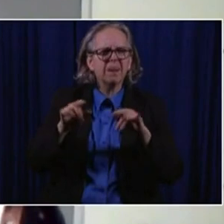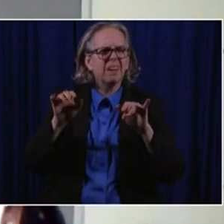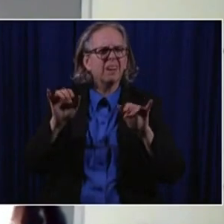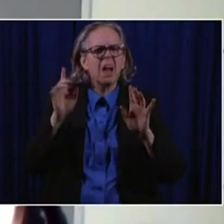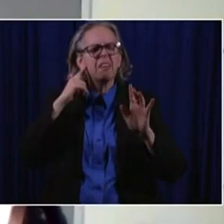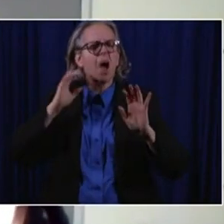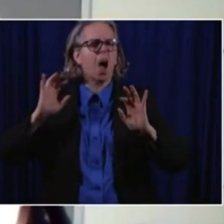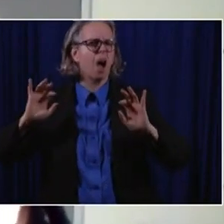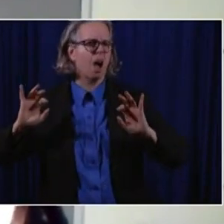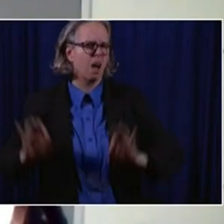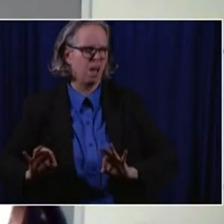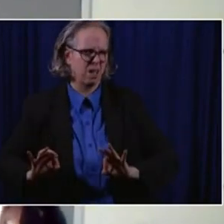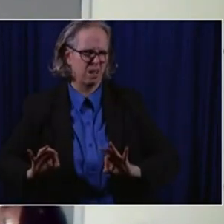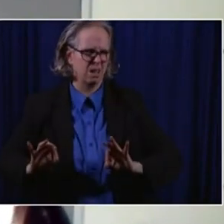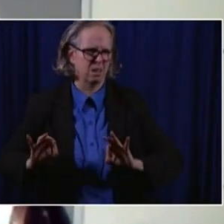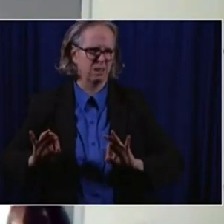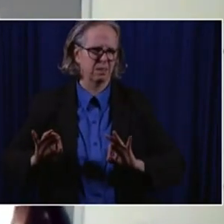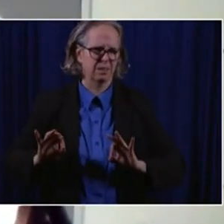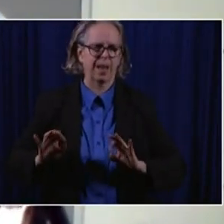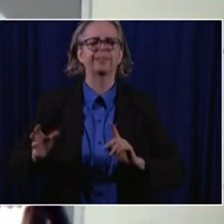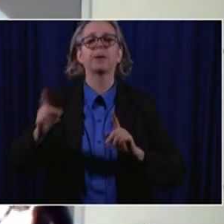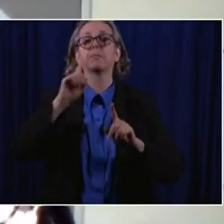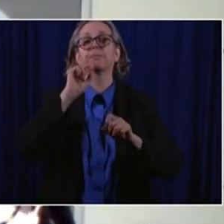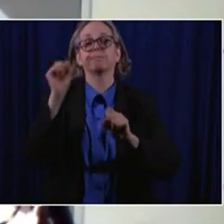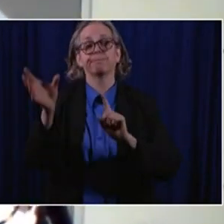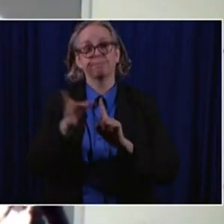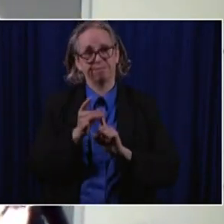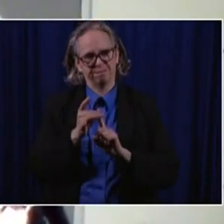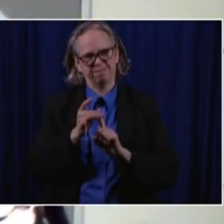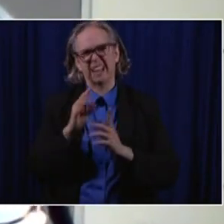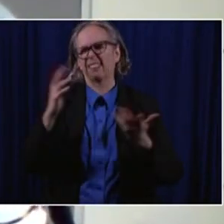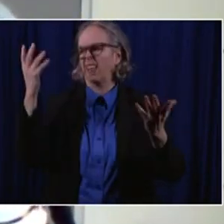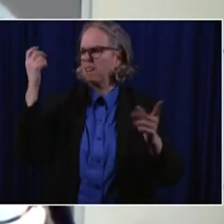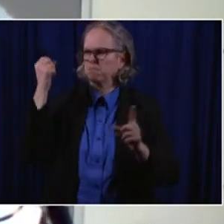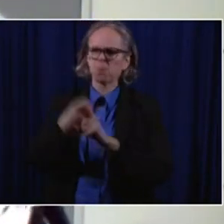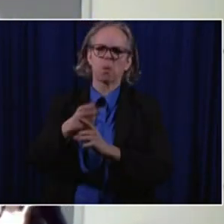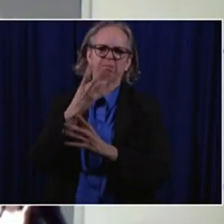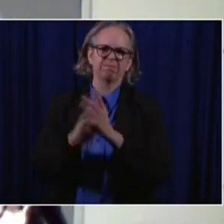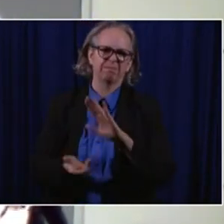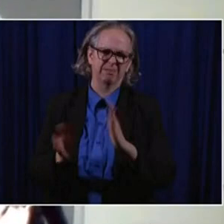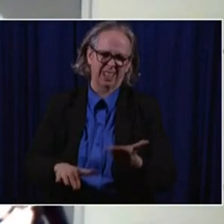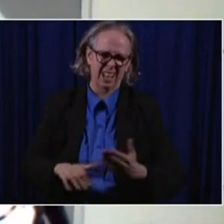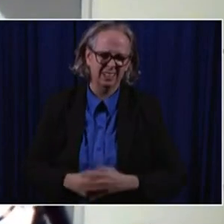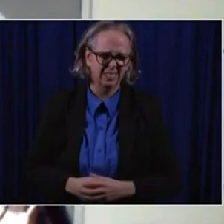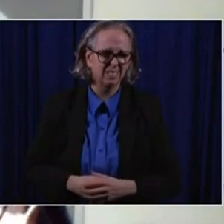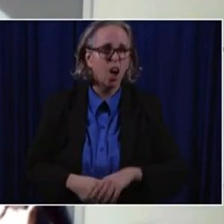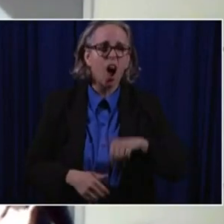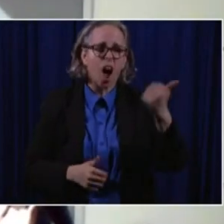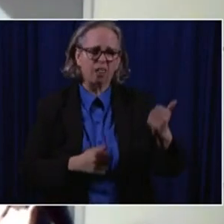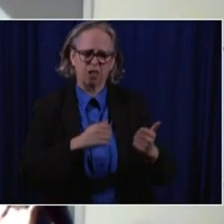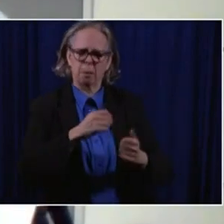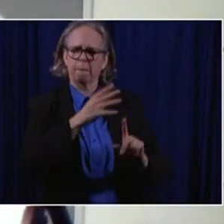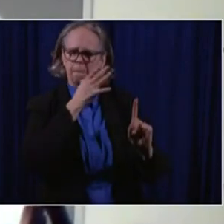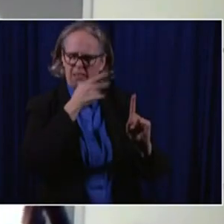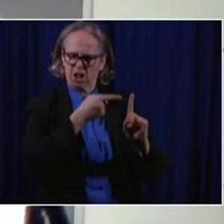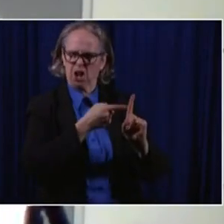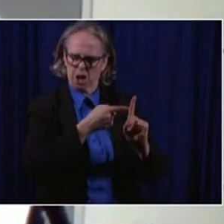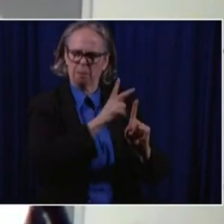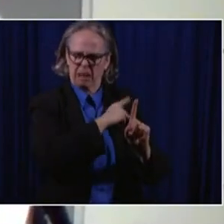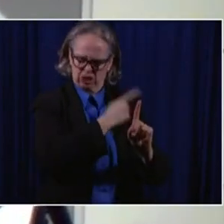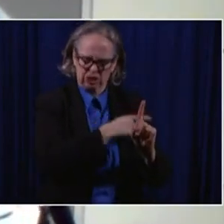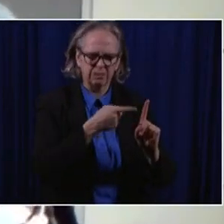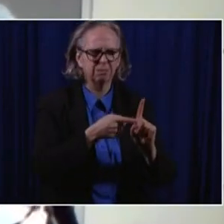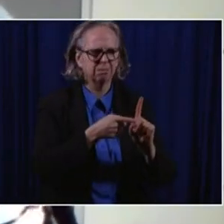it was that serious and that it was that deadly of a virus. Um, I also had another mother I, I talked to that